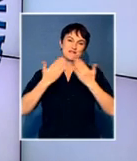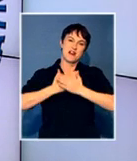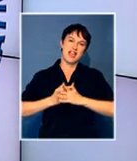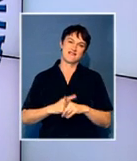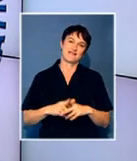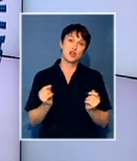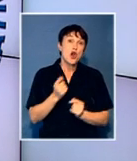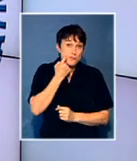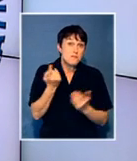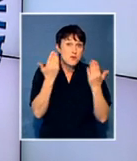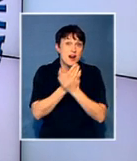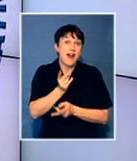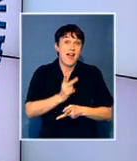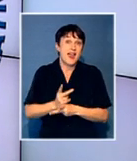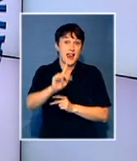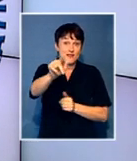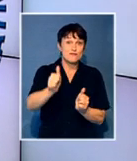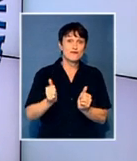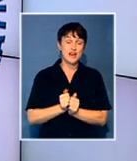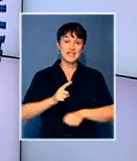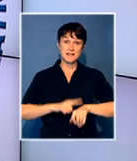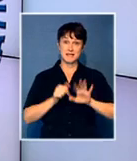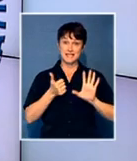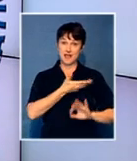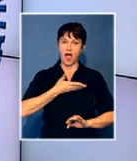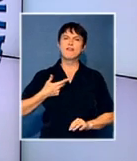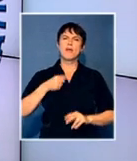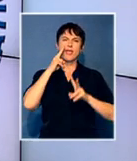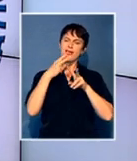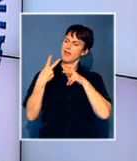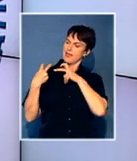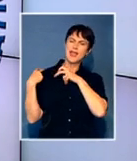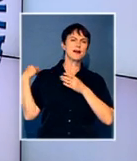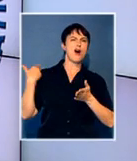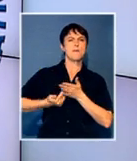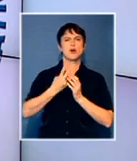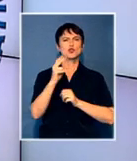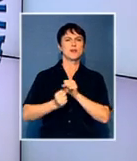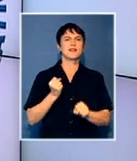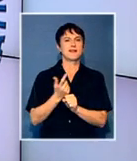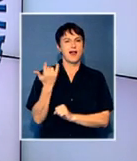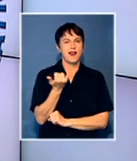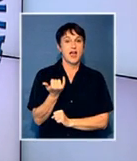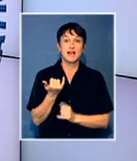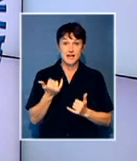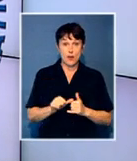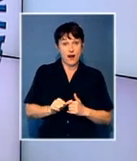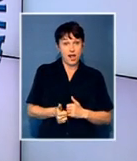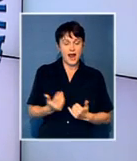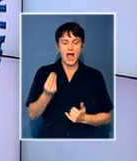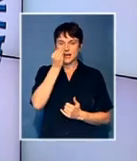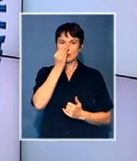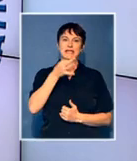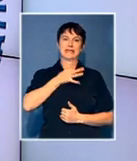tonight's show. Join us again tomorrow evening at 6.30 as we explore the past 20 years of democracy. Stay tuned for the 7 o'clock English news